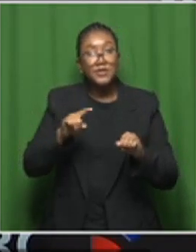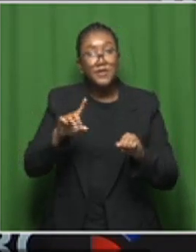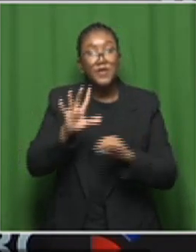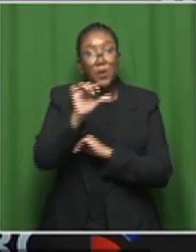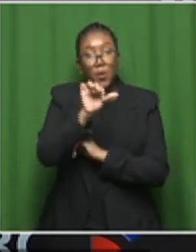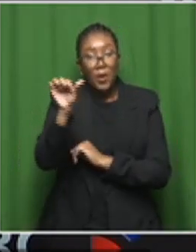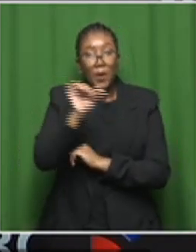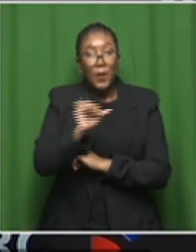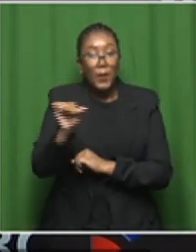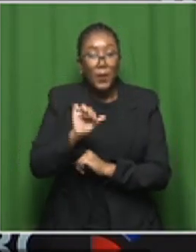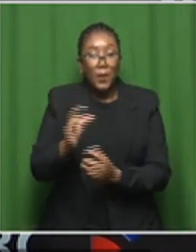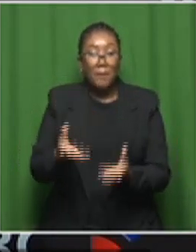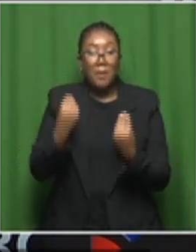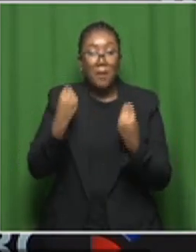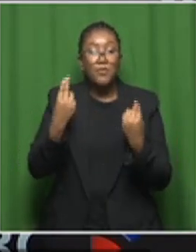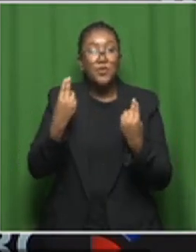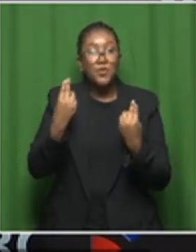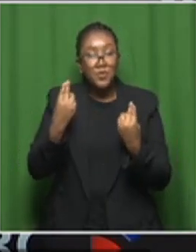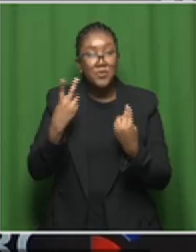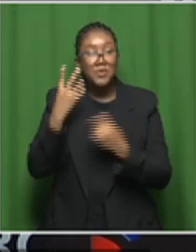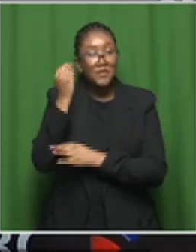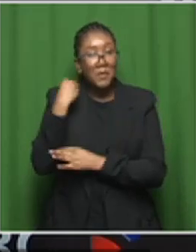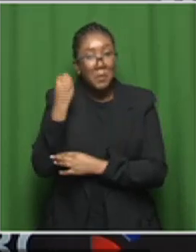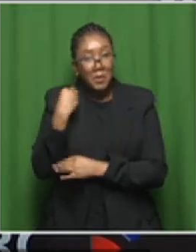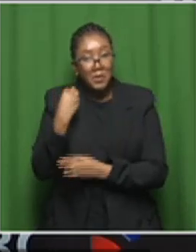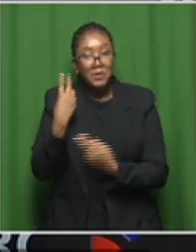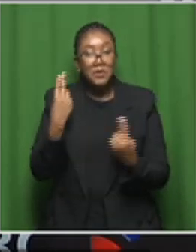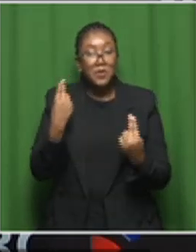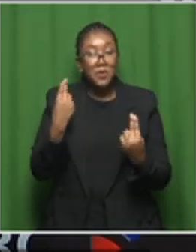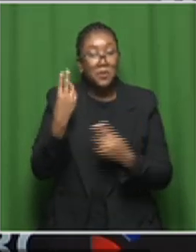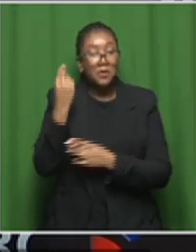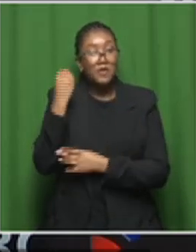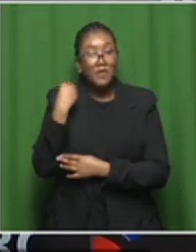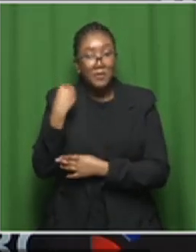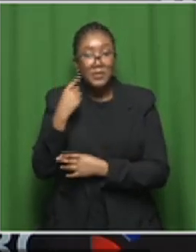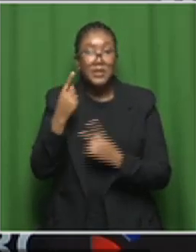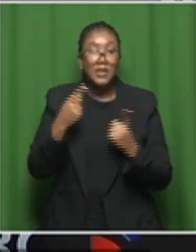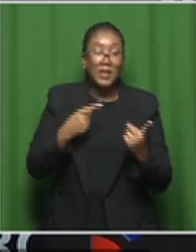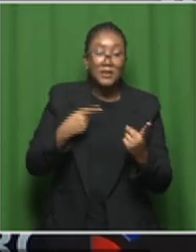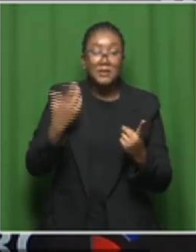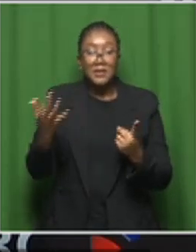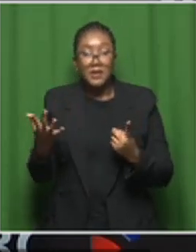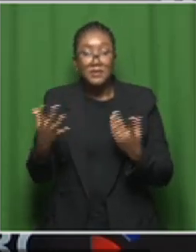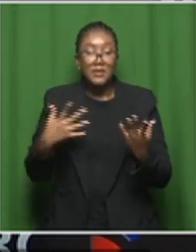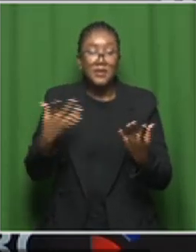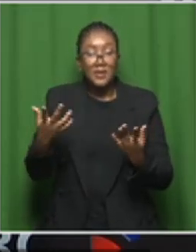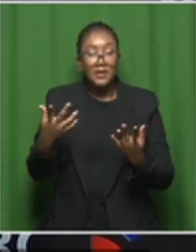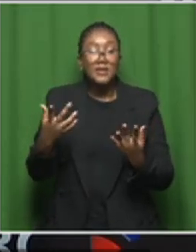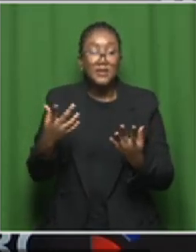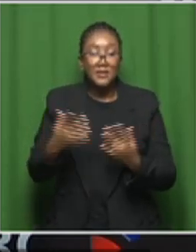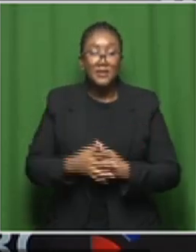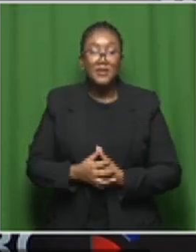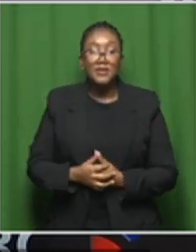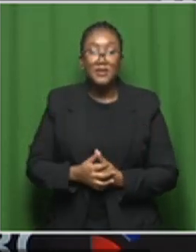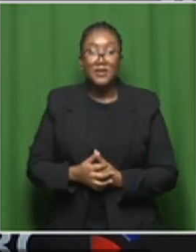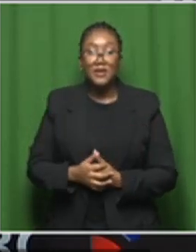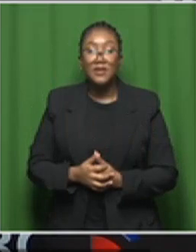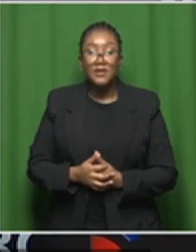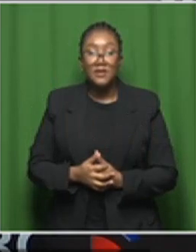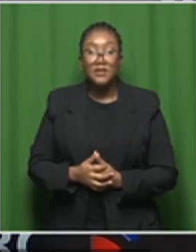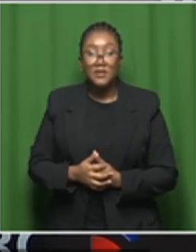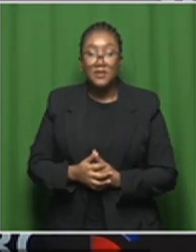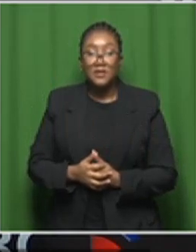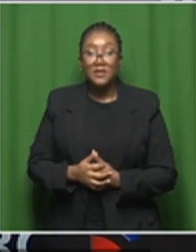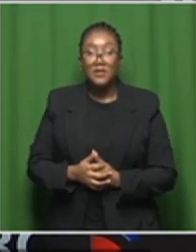getting, um, new discoveries of, of this and that, uh, you know, of, of, of, of new discoveries, the science